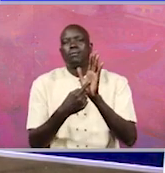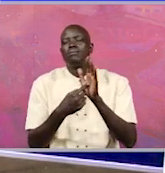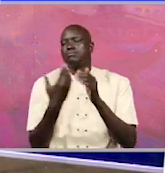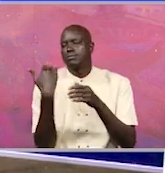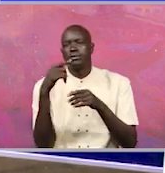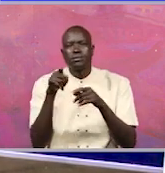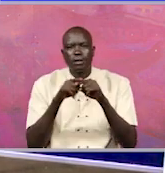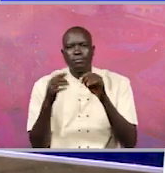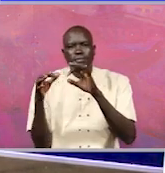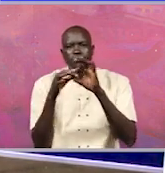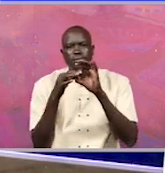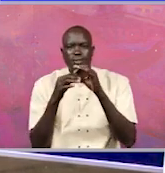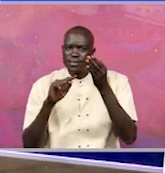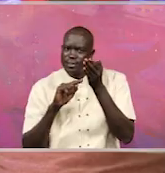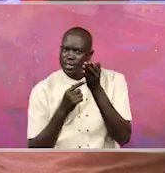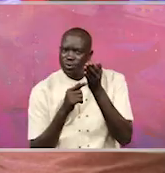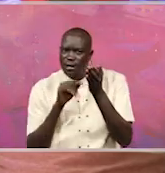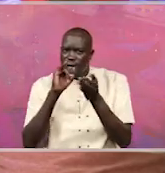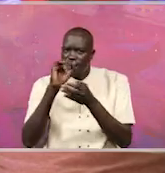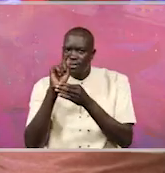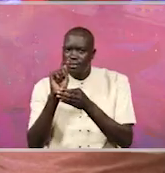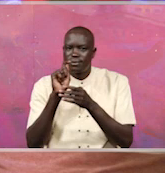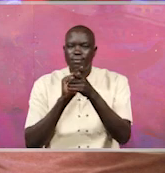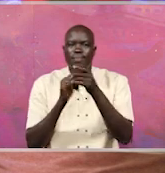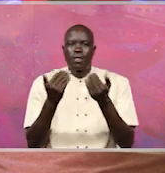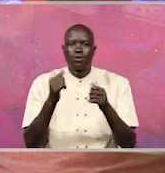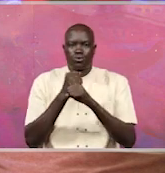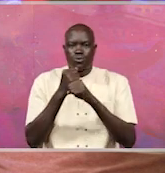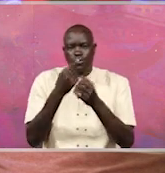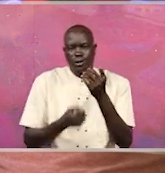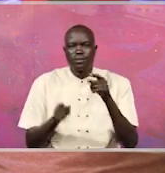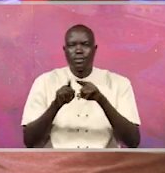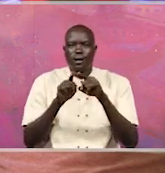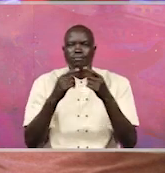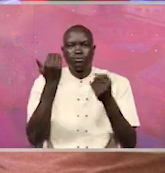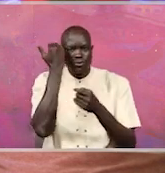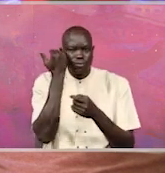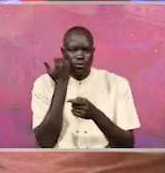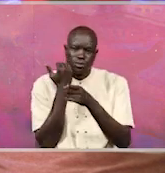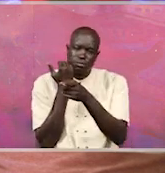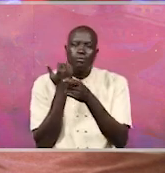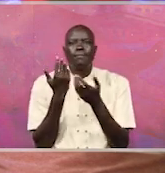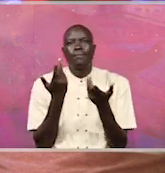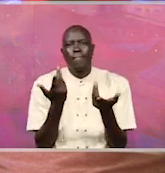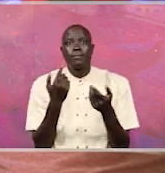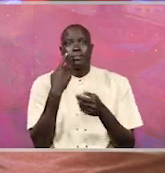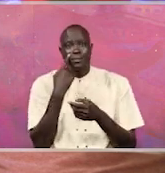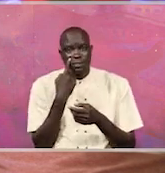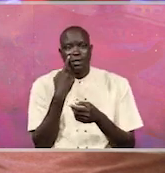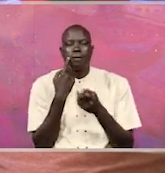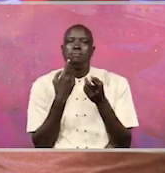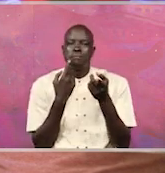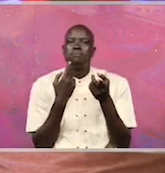those which are related to technology, IT. What we are doing as a judiciary is ensuring